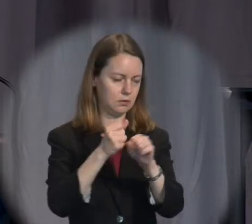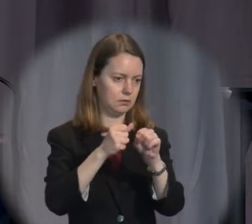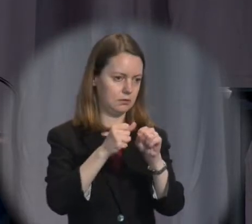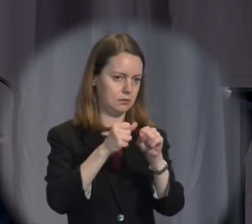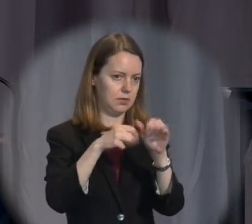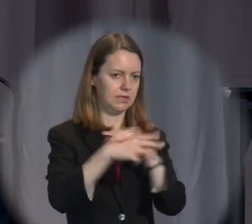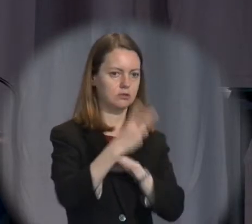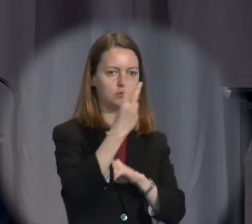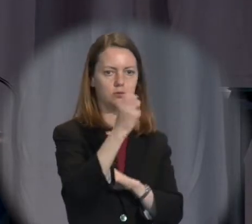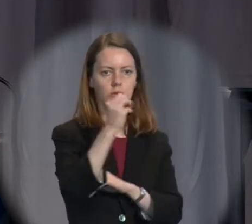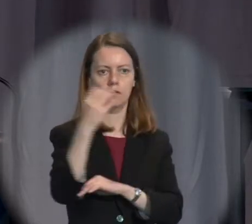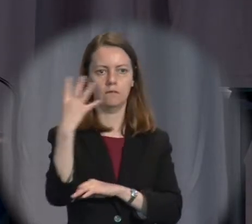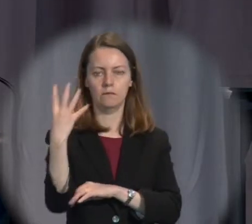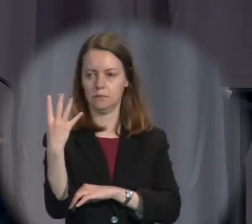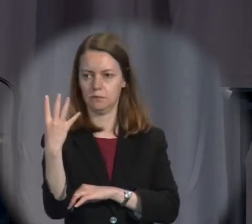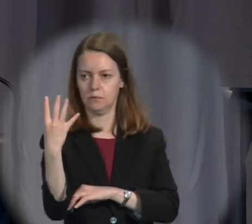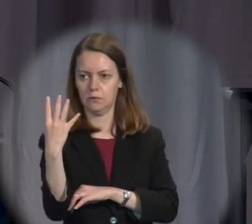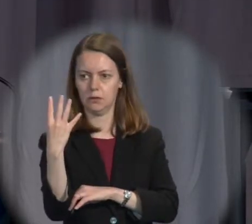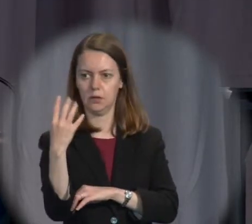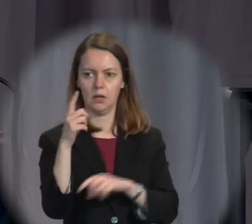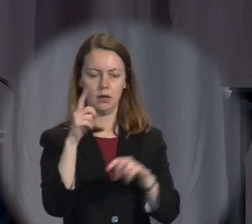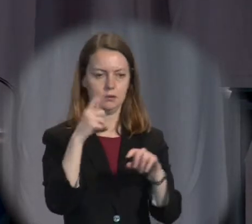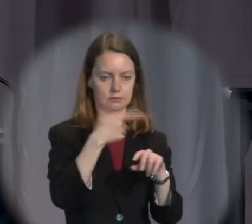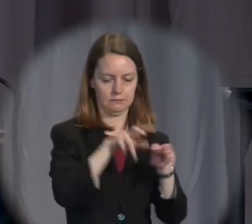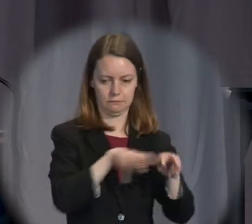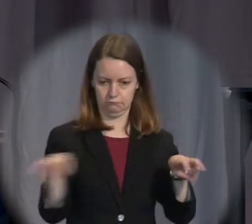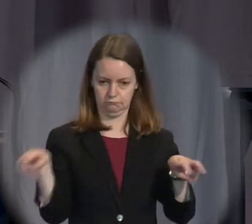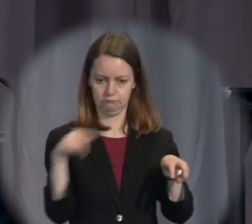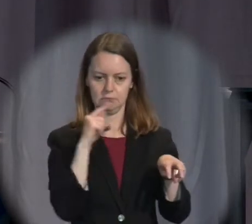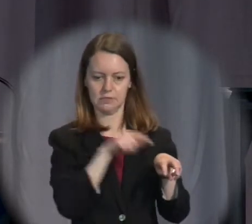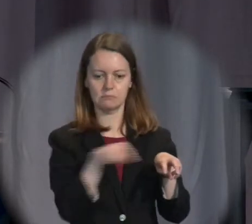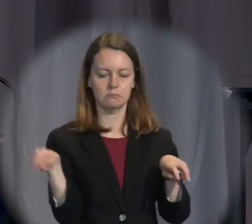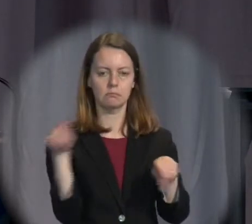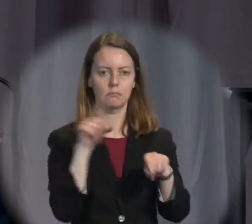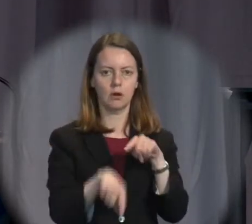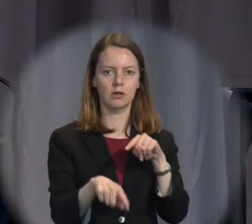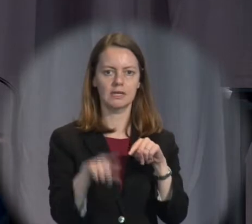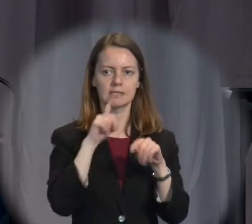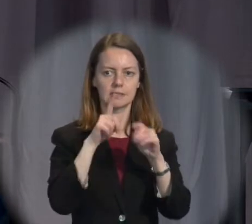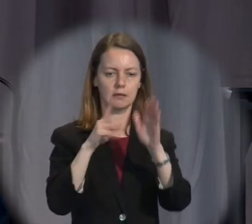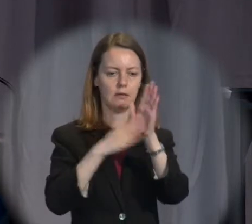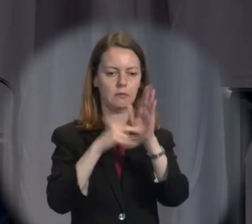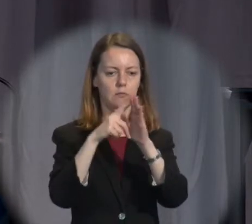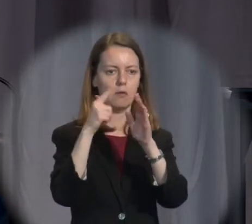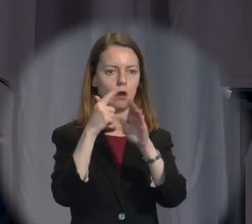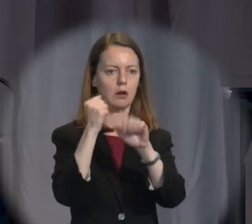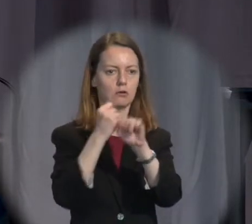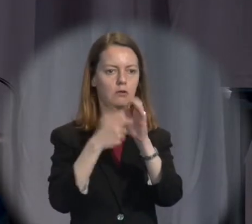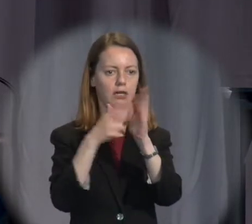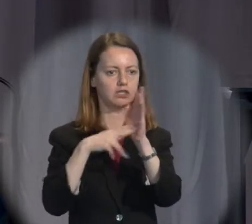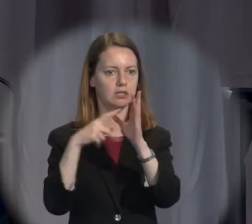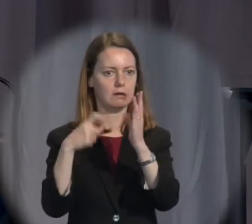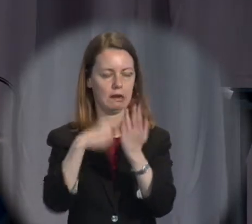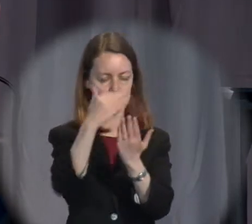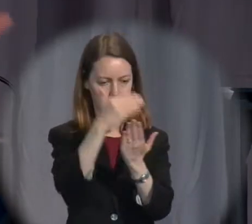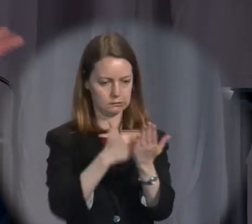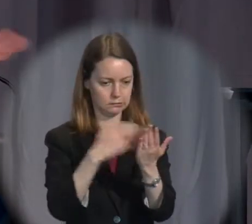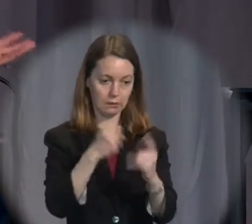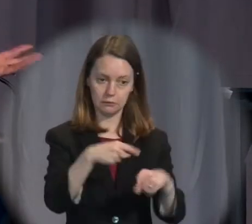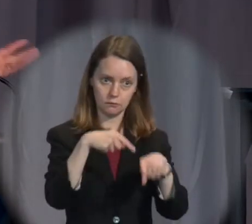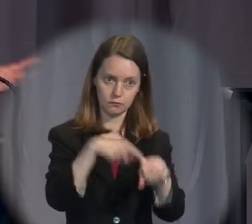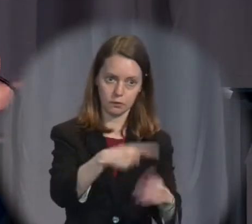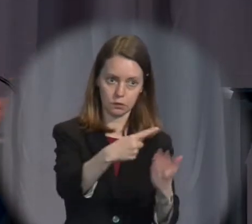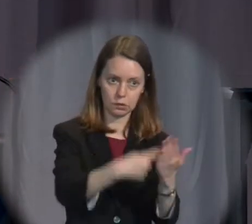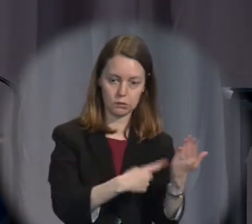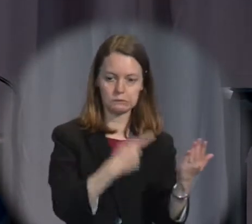2004. The majority held the unambiguous terms of the Migration Act, that they felt they couldn't go beyond and look